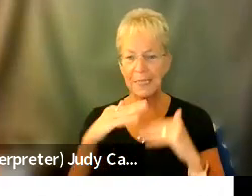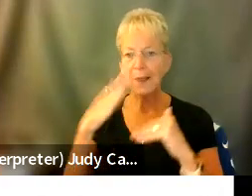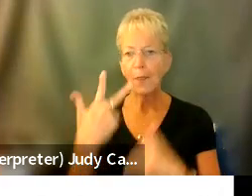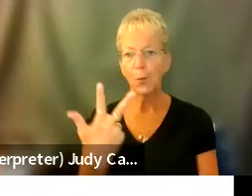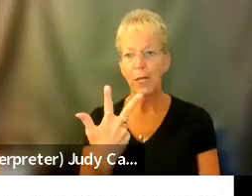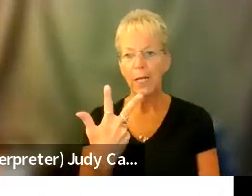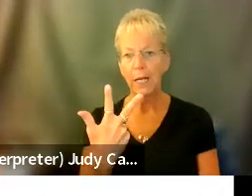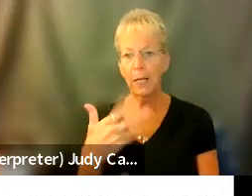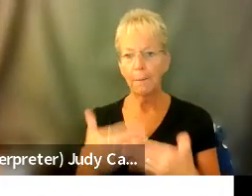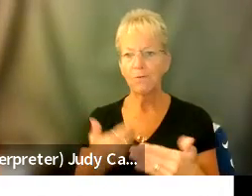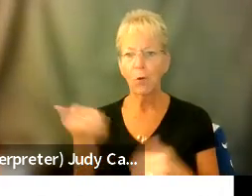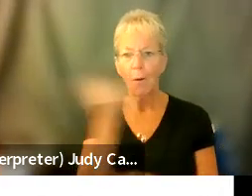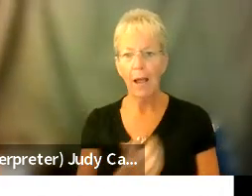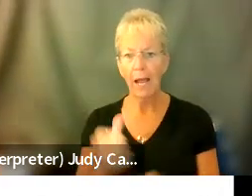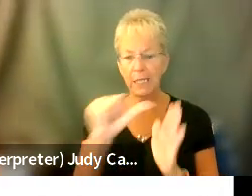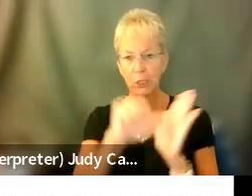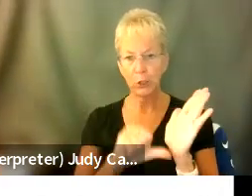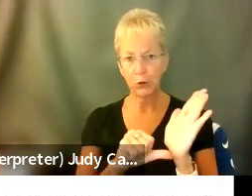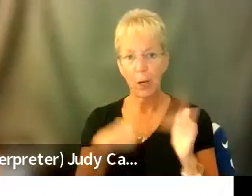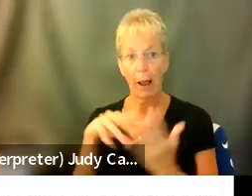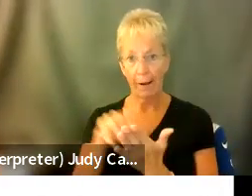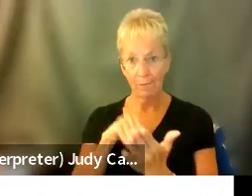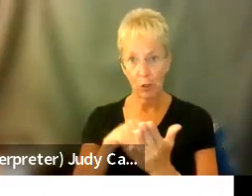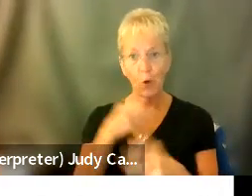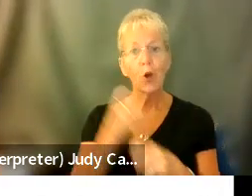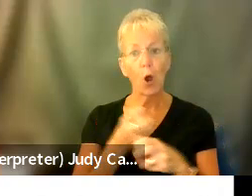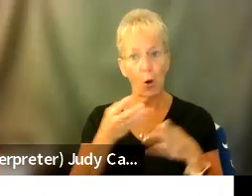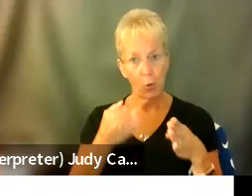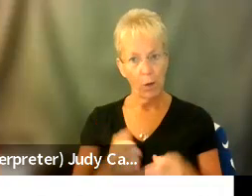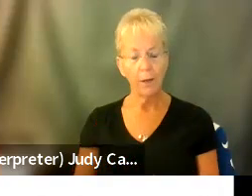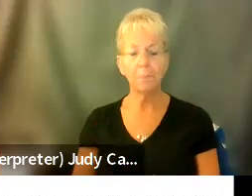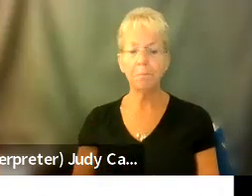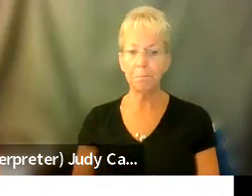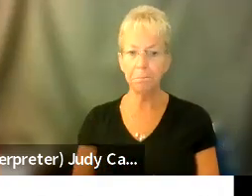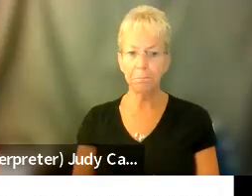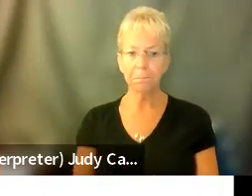before any surgery. I have learned that lesson the hard way. Um,